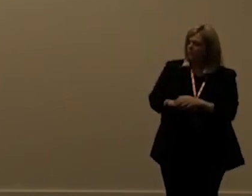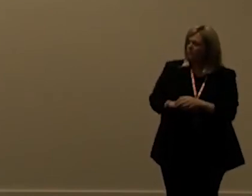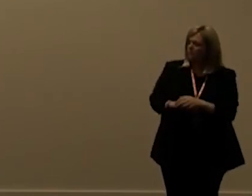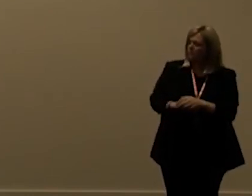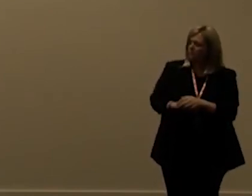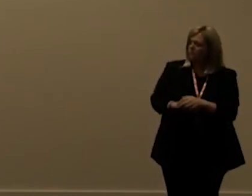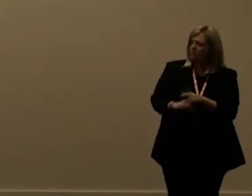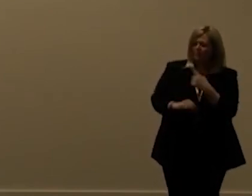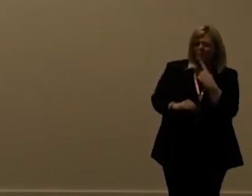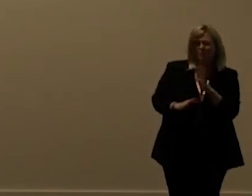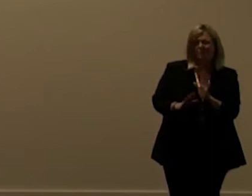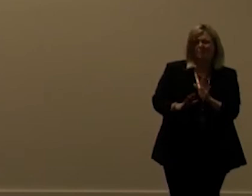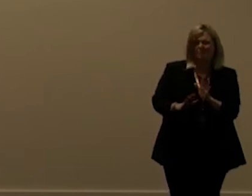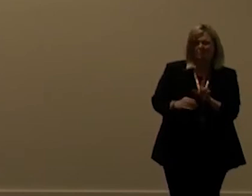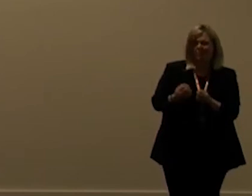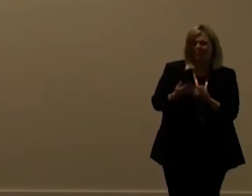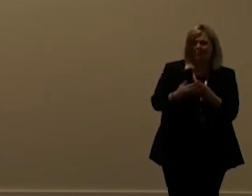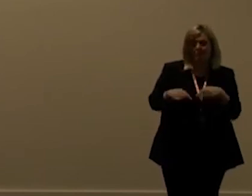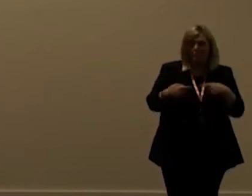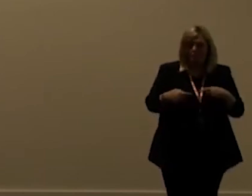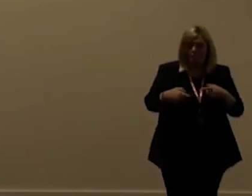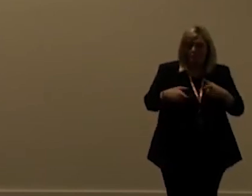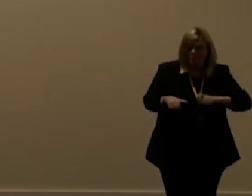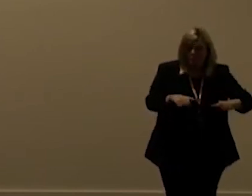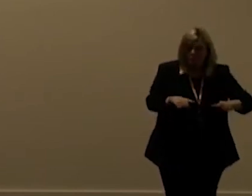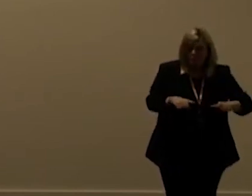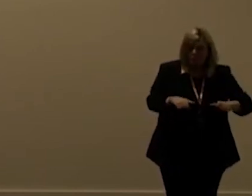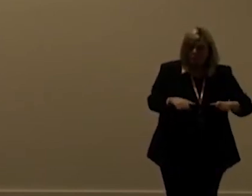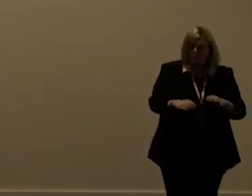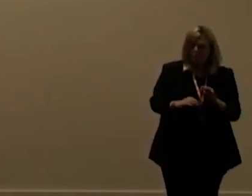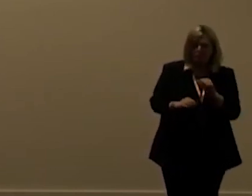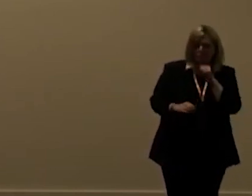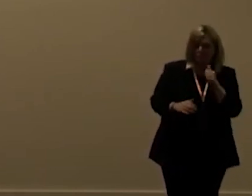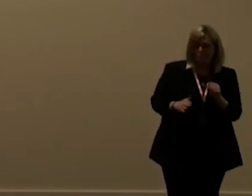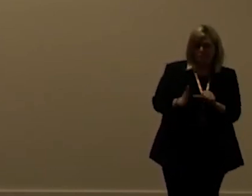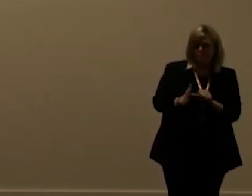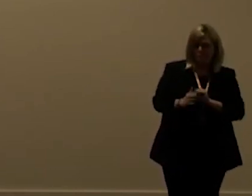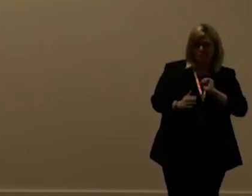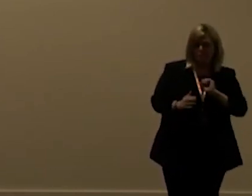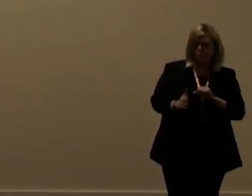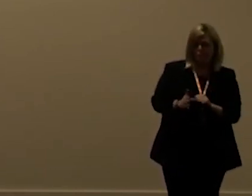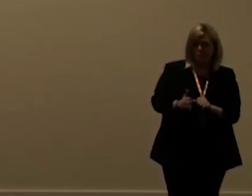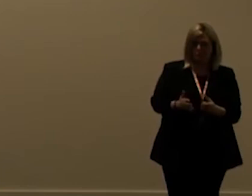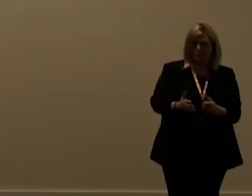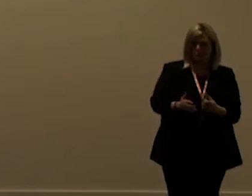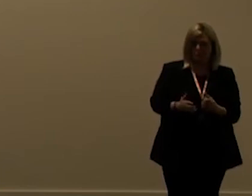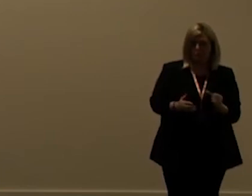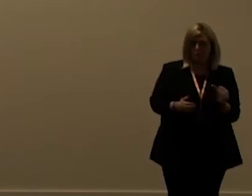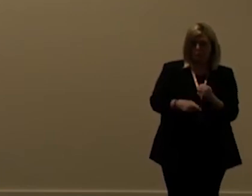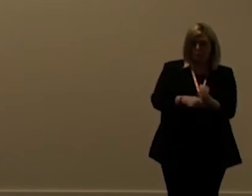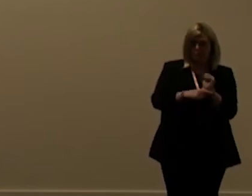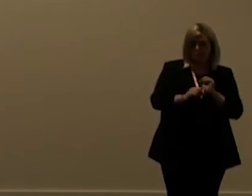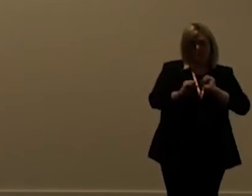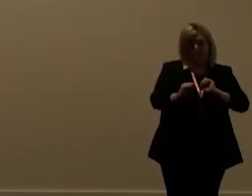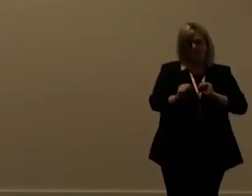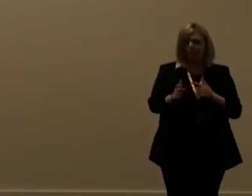so and then i told them all if you allow me to do this it's actually not my problem it's your problem you should be probably protecting